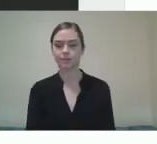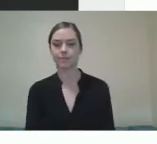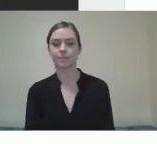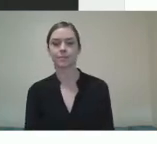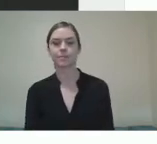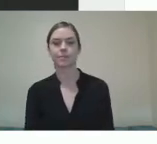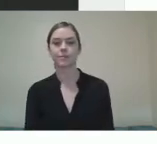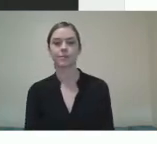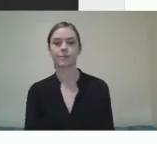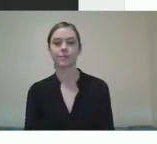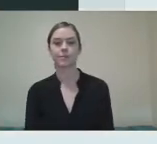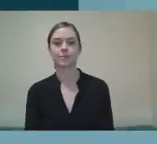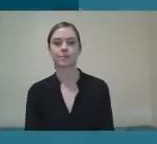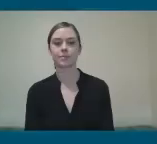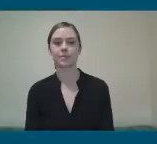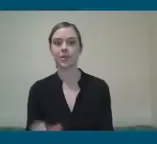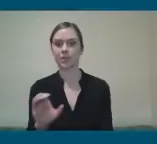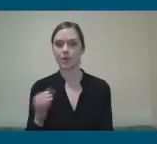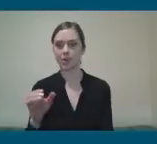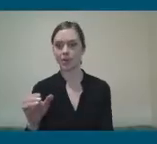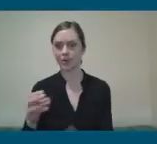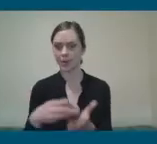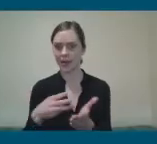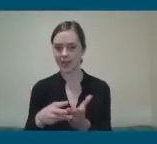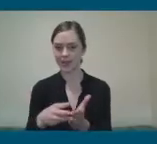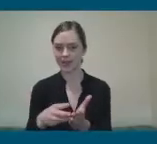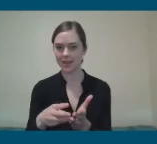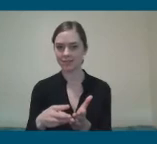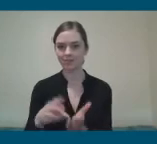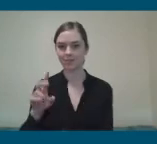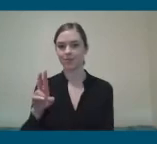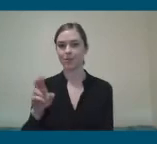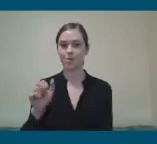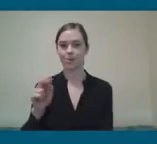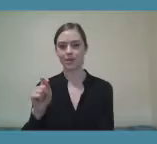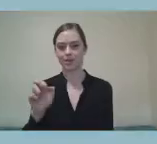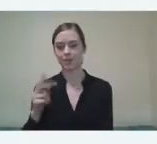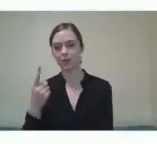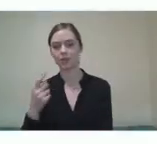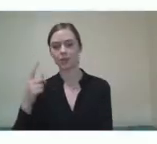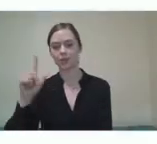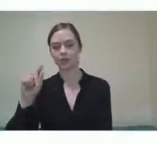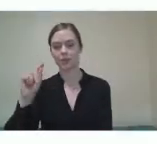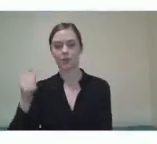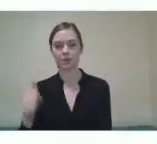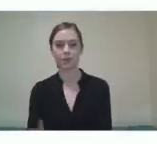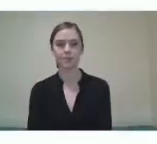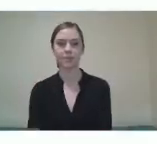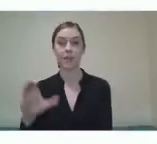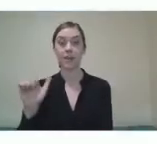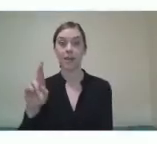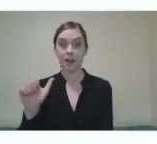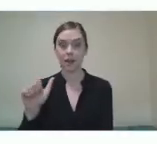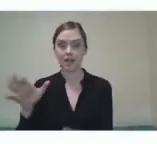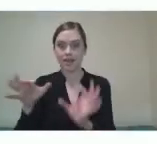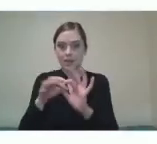The course rollout is planned for quarter one of 2021. Cara has teamed up with Salasso Health Solutions